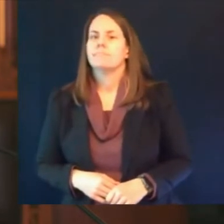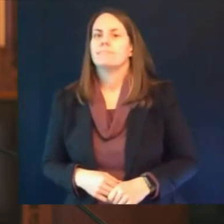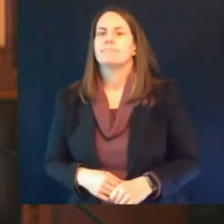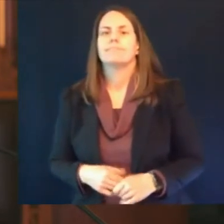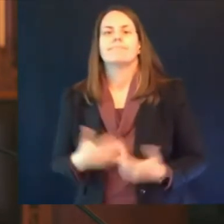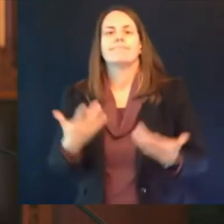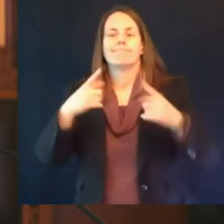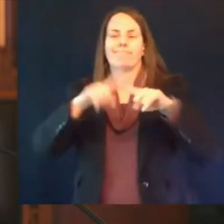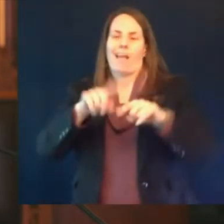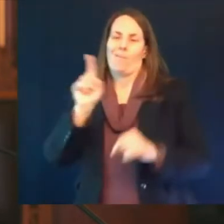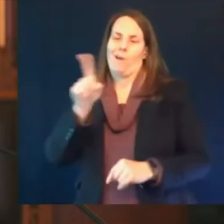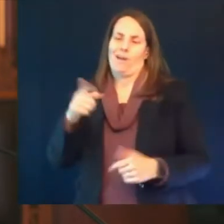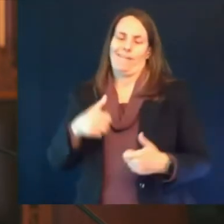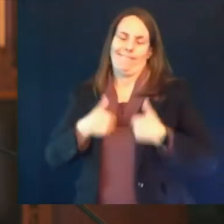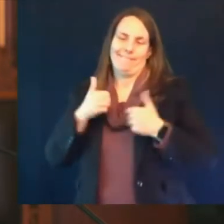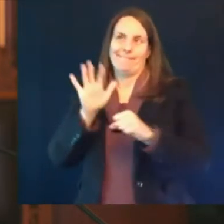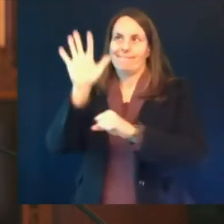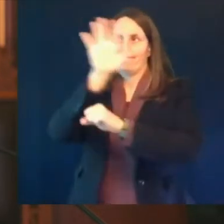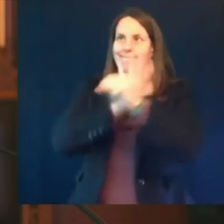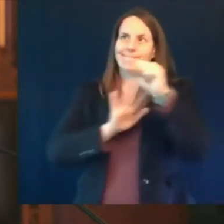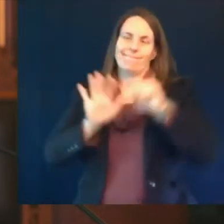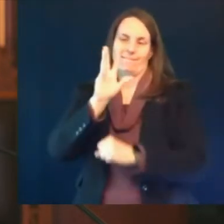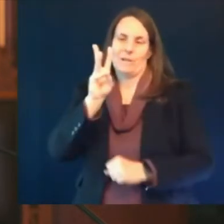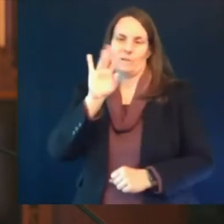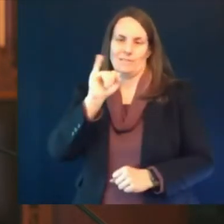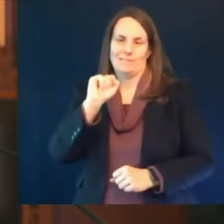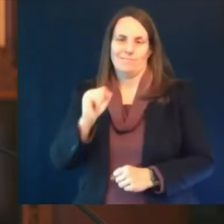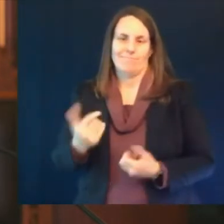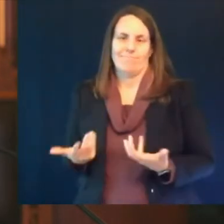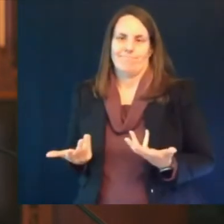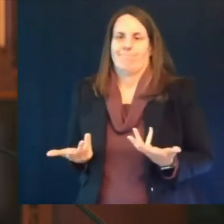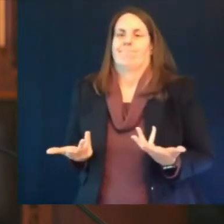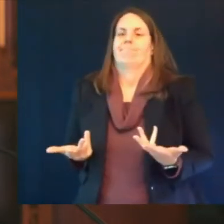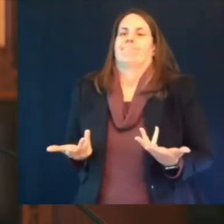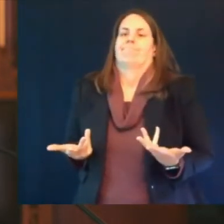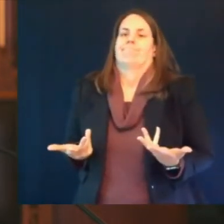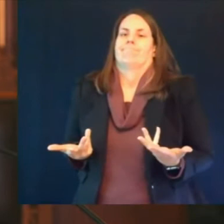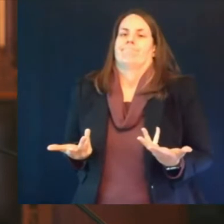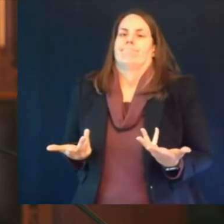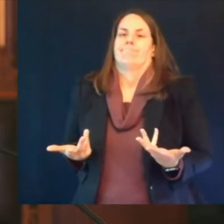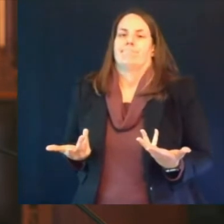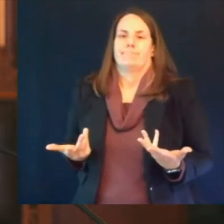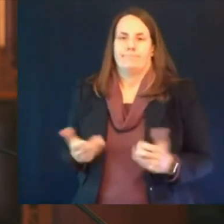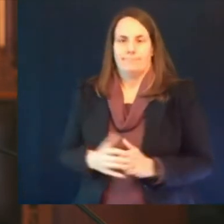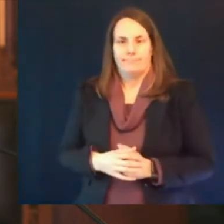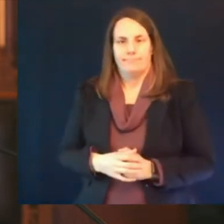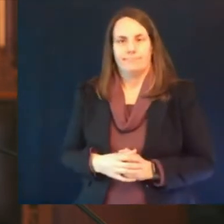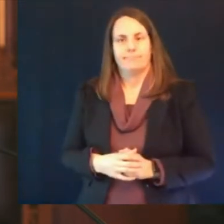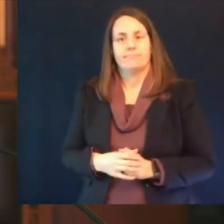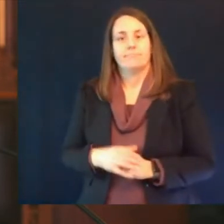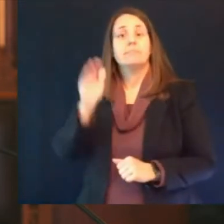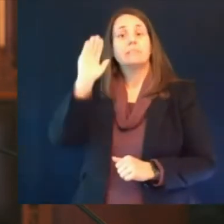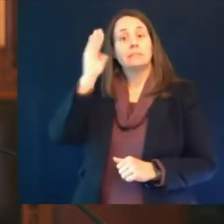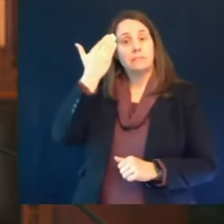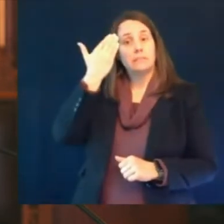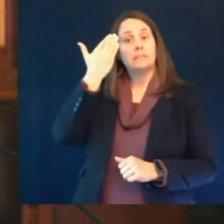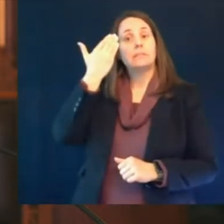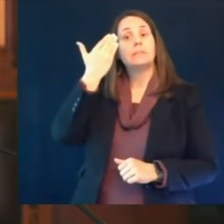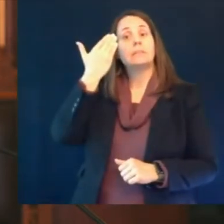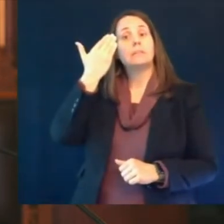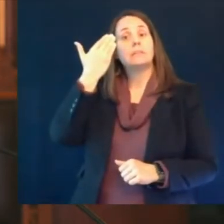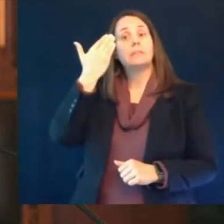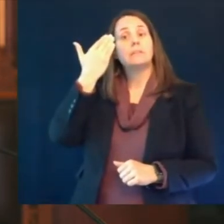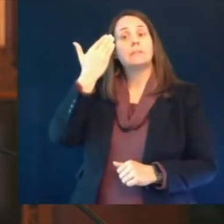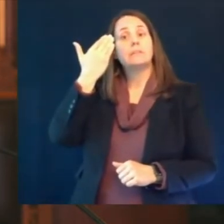appointments are getting somewhat easier to to book because we are expanding access across the